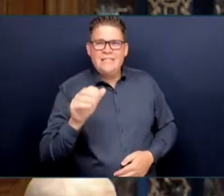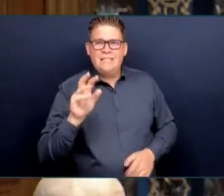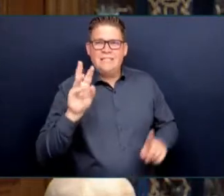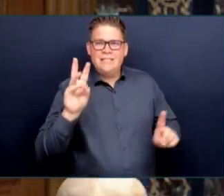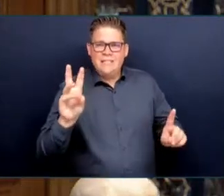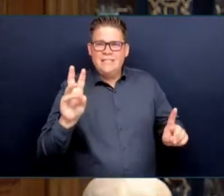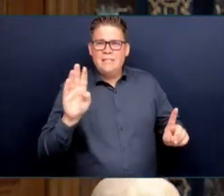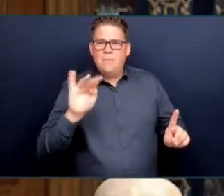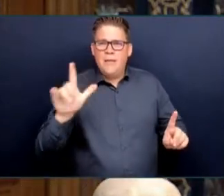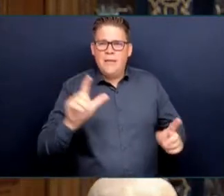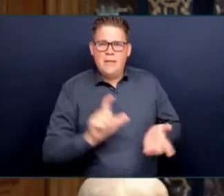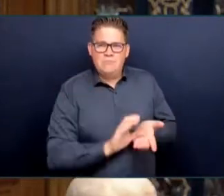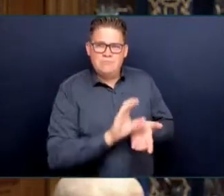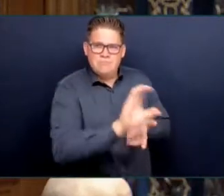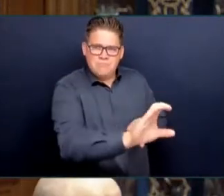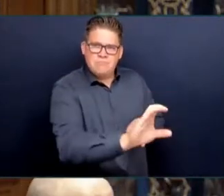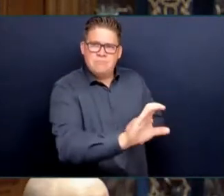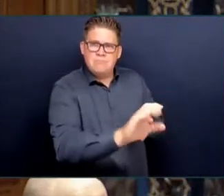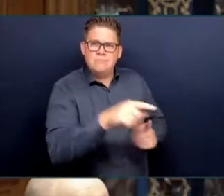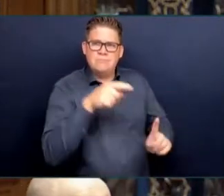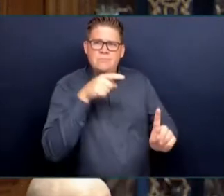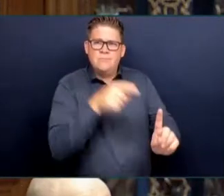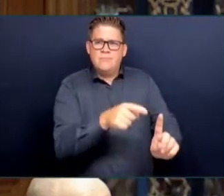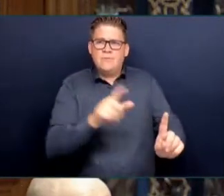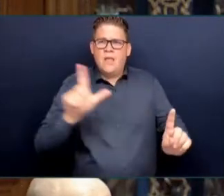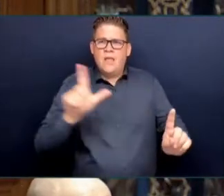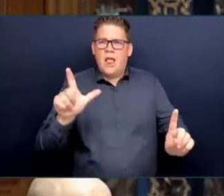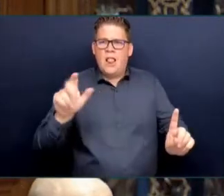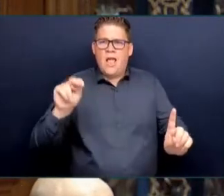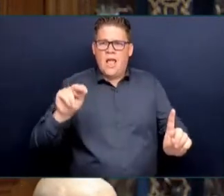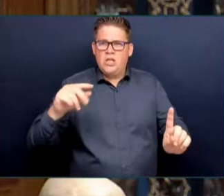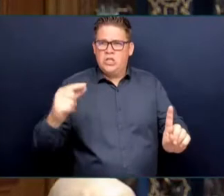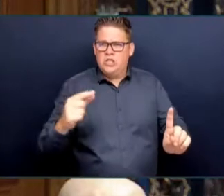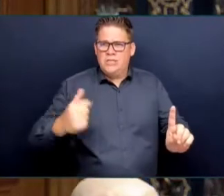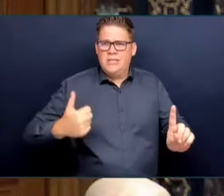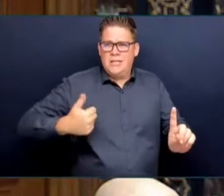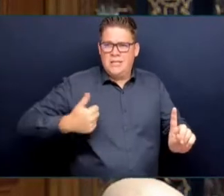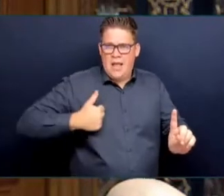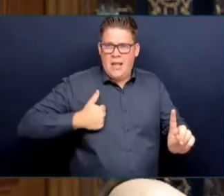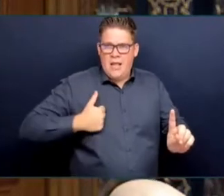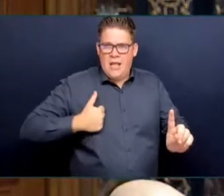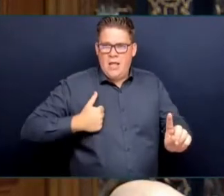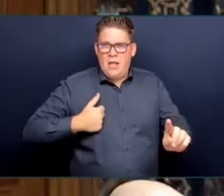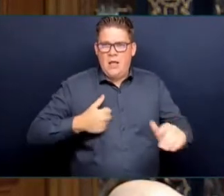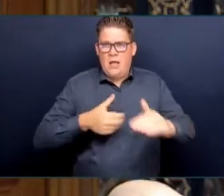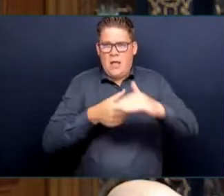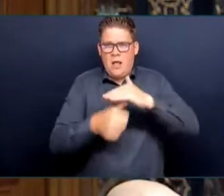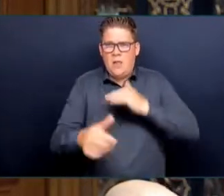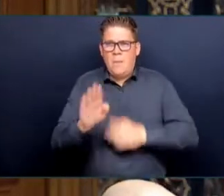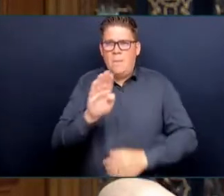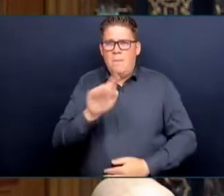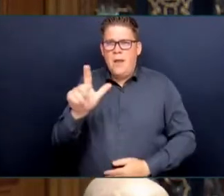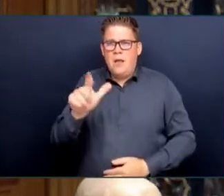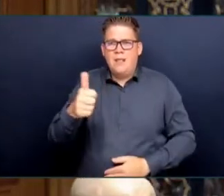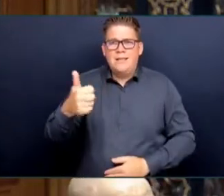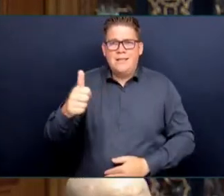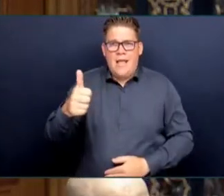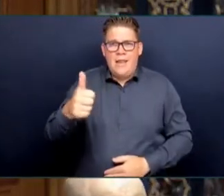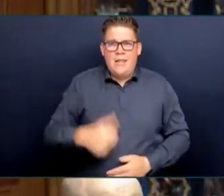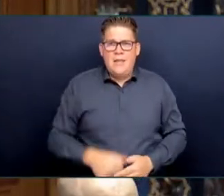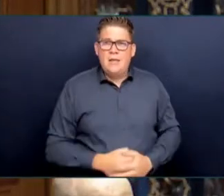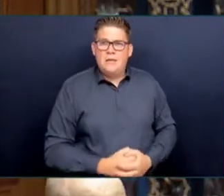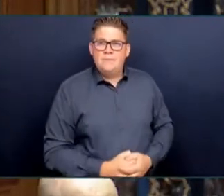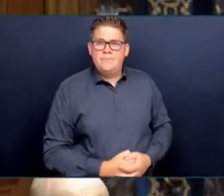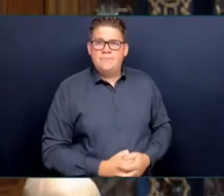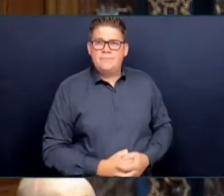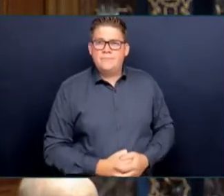10 under this government. Those have not been eliminated. Those subsidies exist to prop up